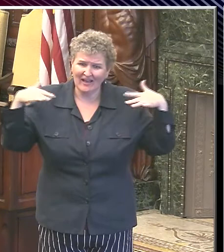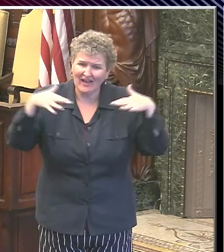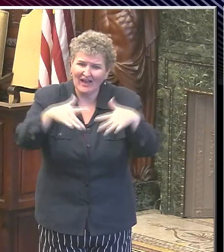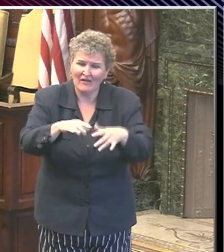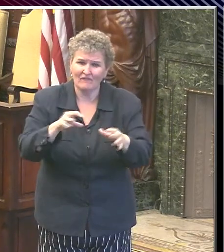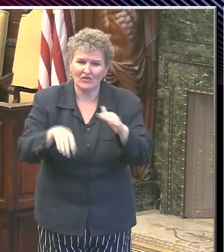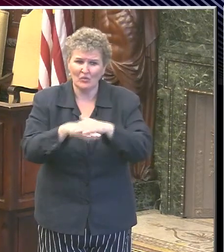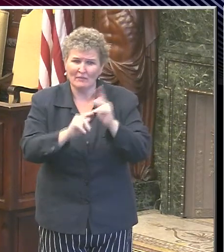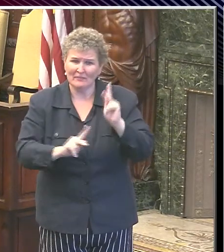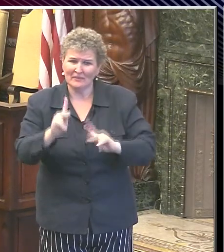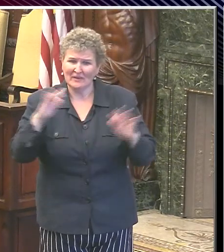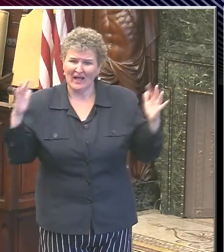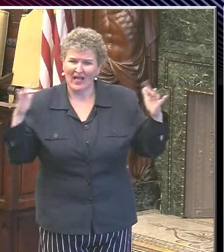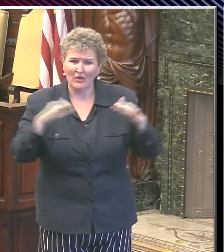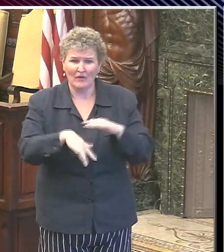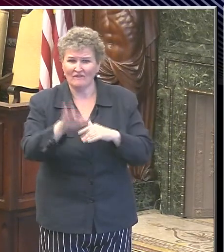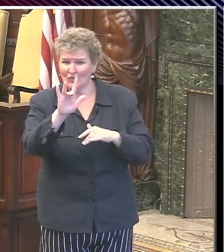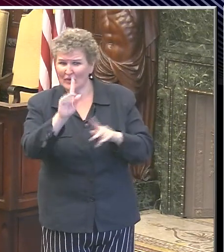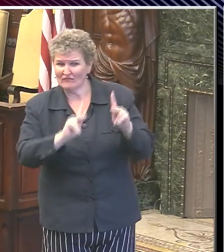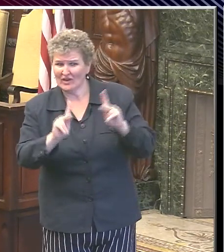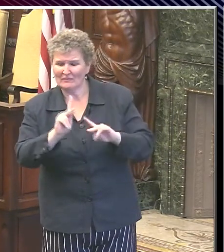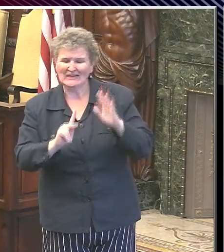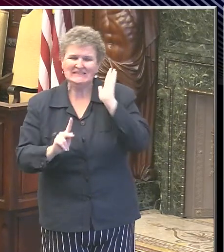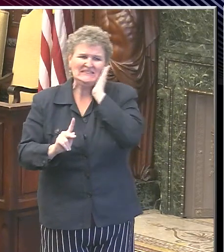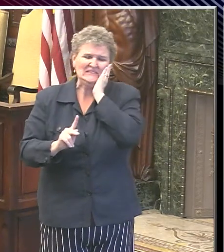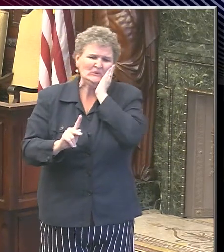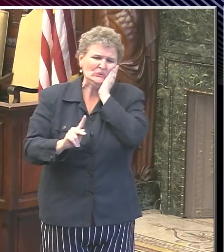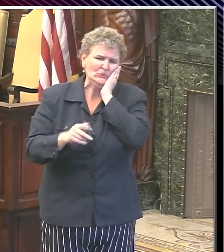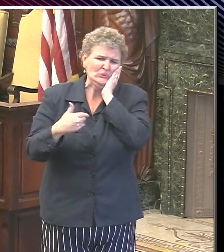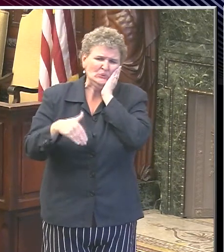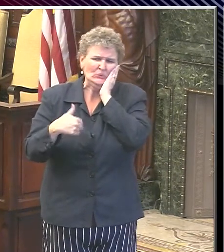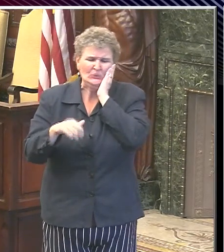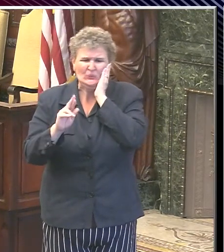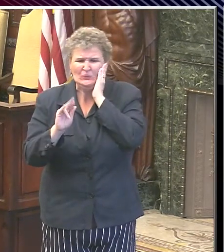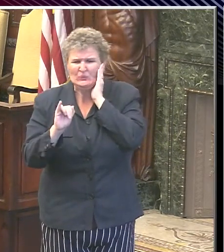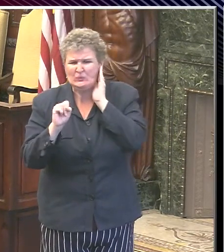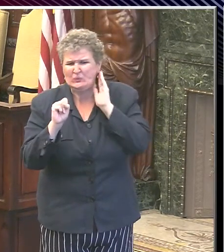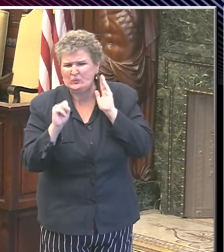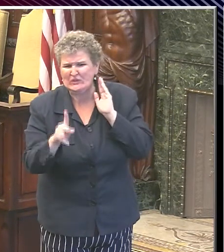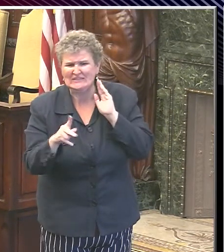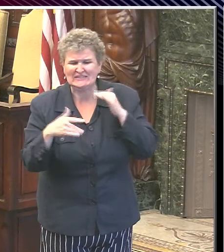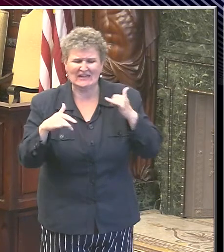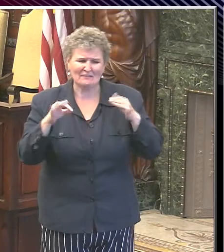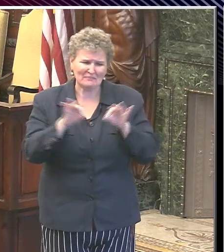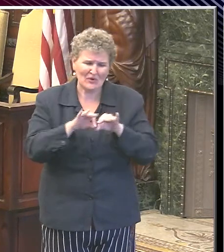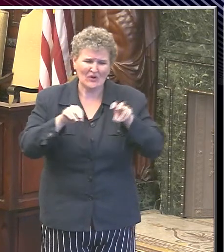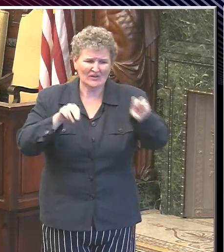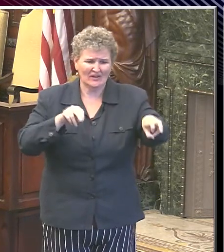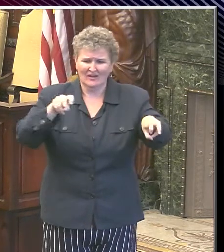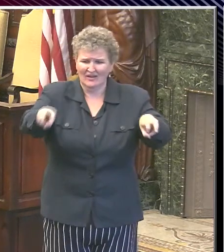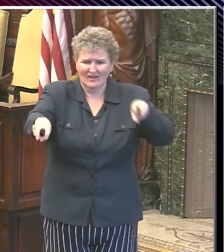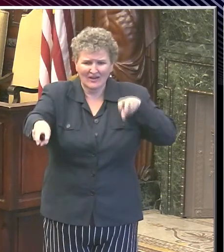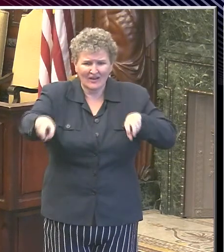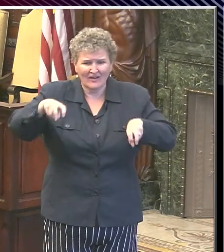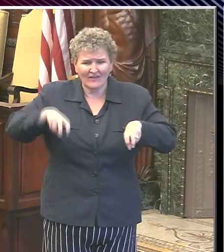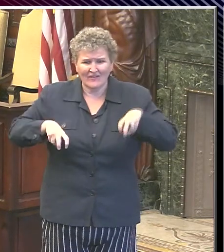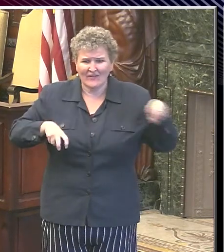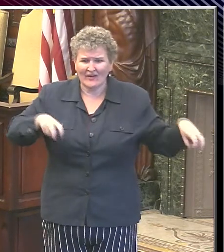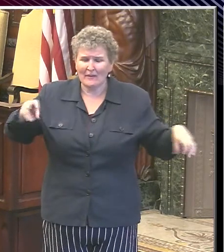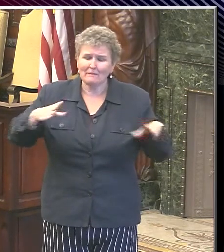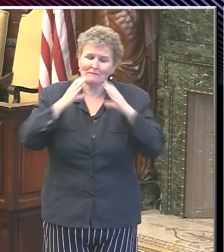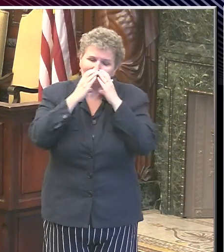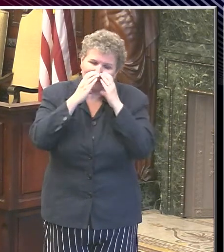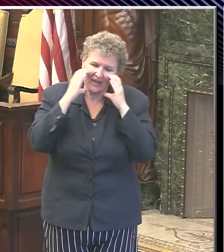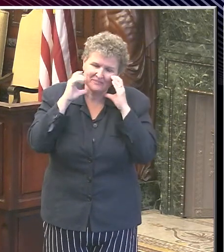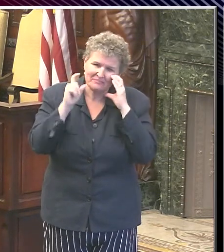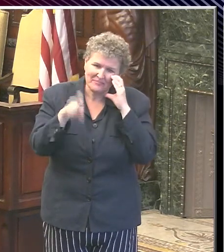they should really follow these other safety precautions about masks, distance, etc. And lastly, for parents who